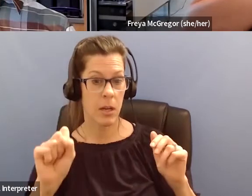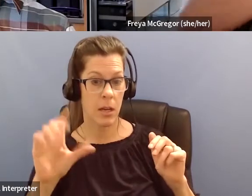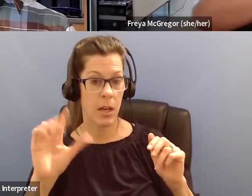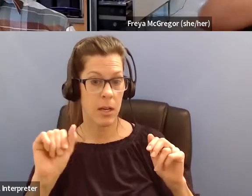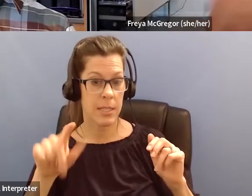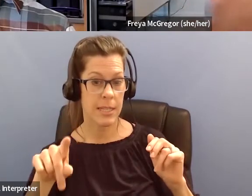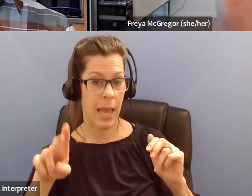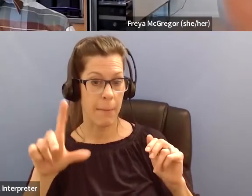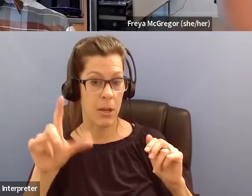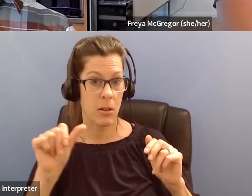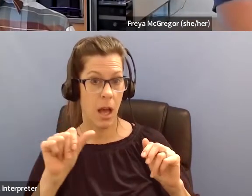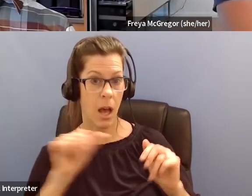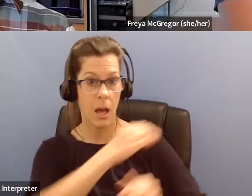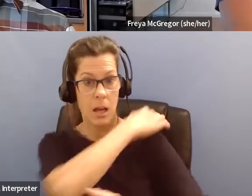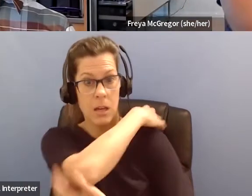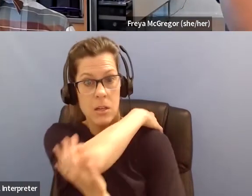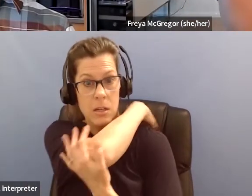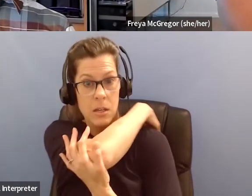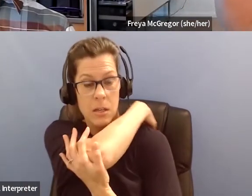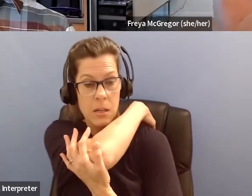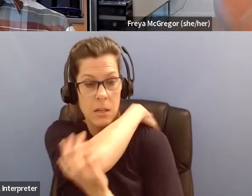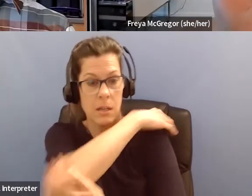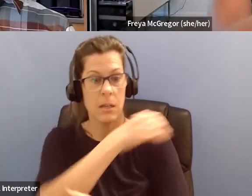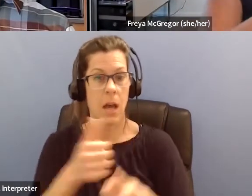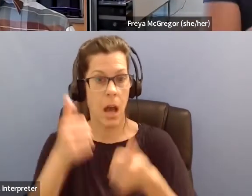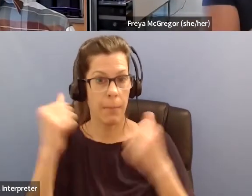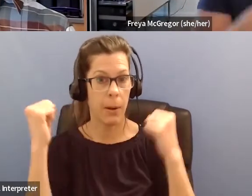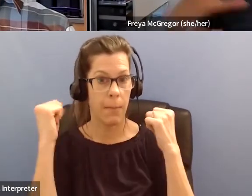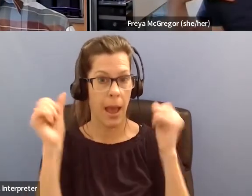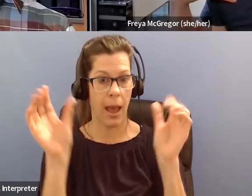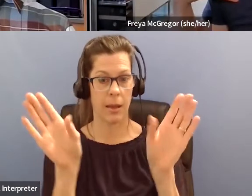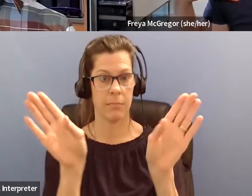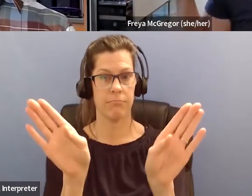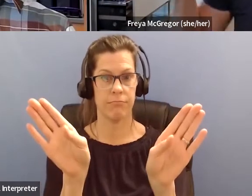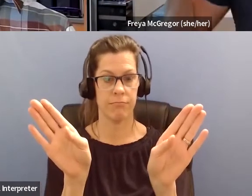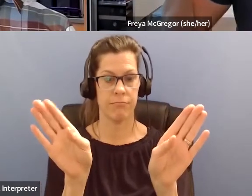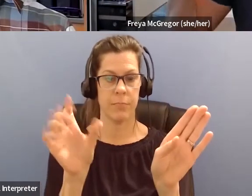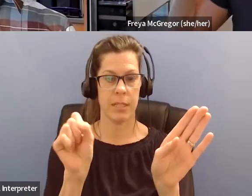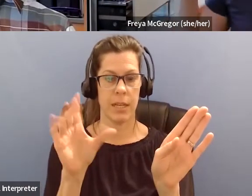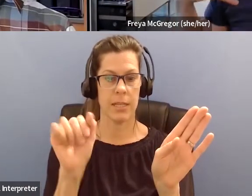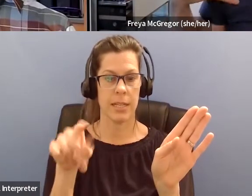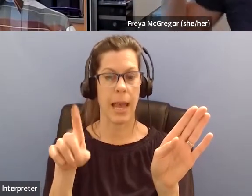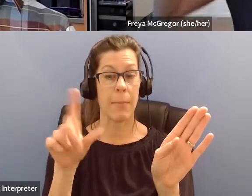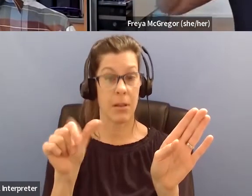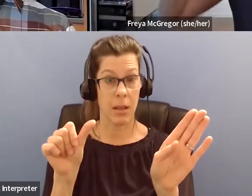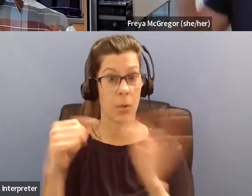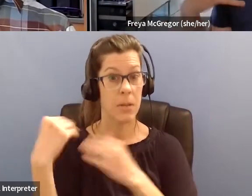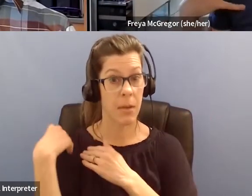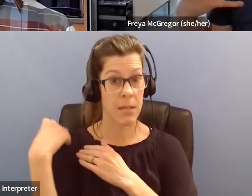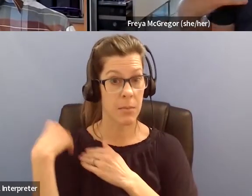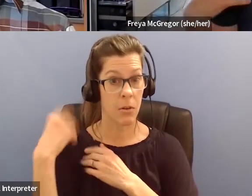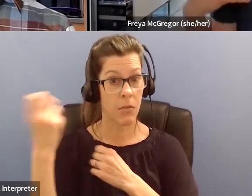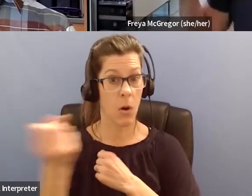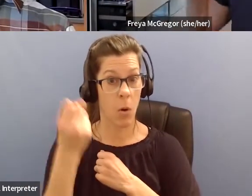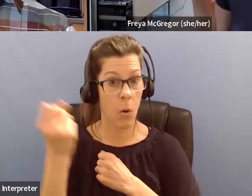blade. Um, and there's lots of muscles, um, on your upper back and your shoulder area that are responsible for moving your